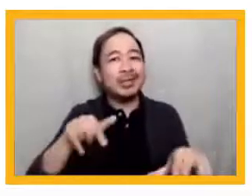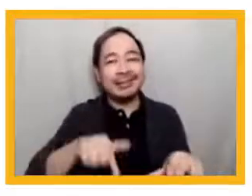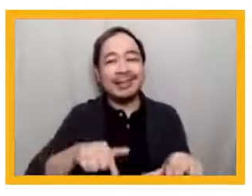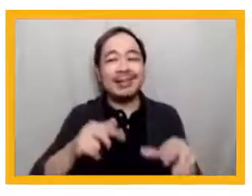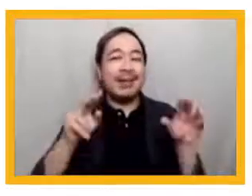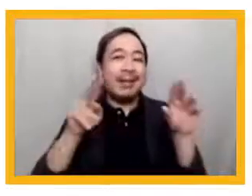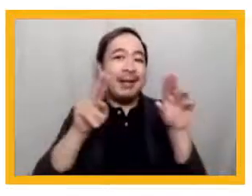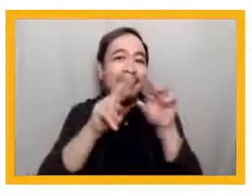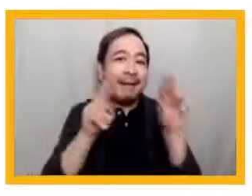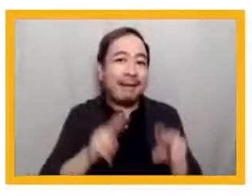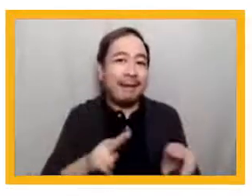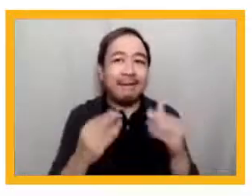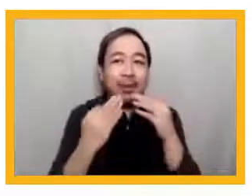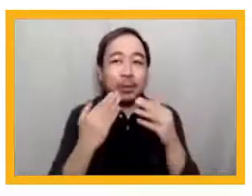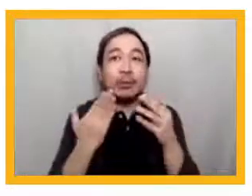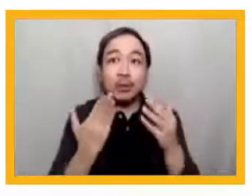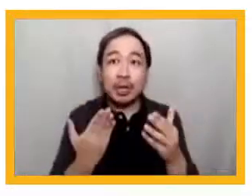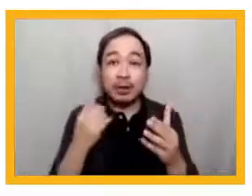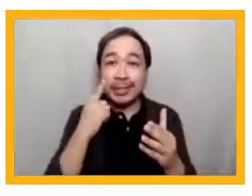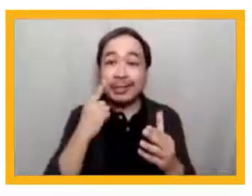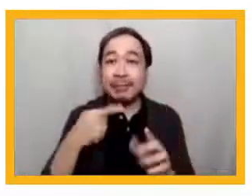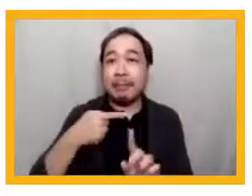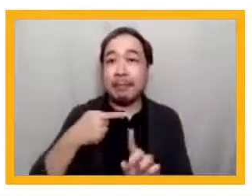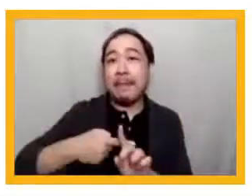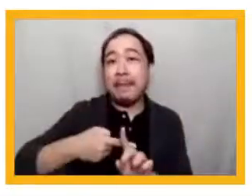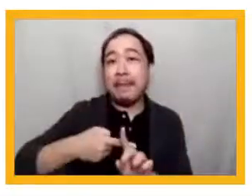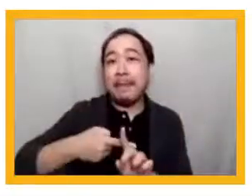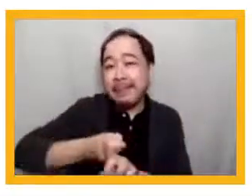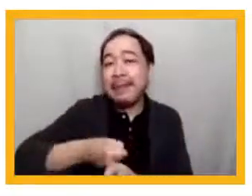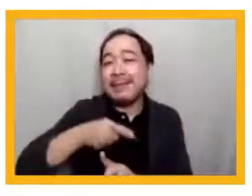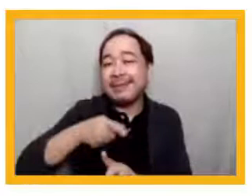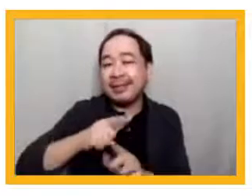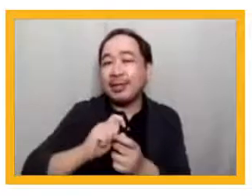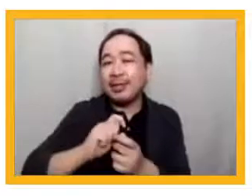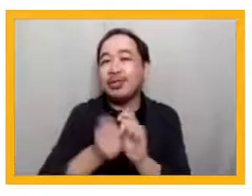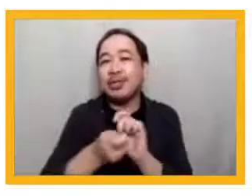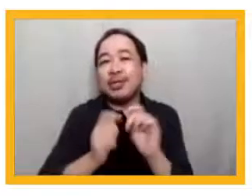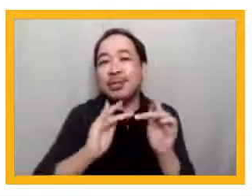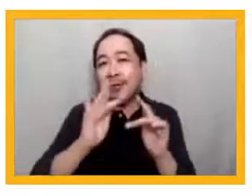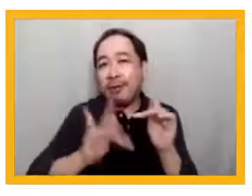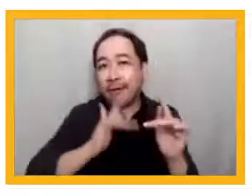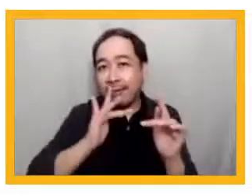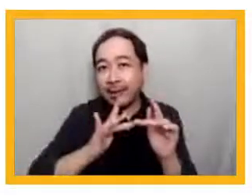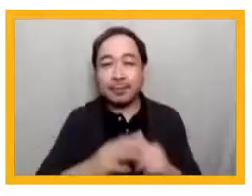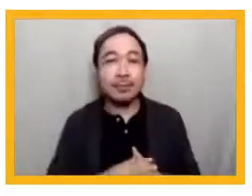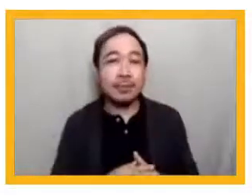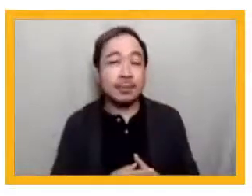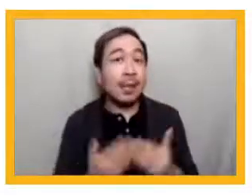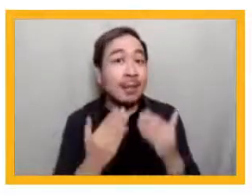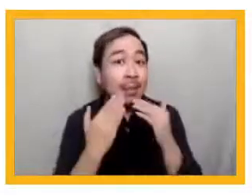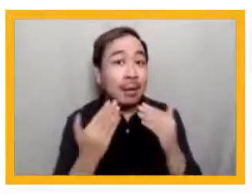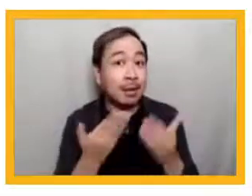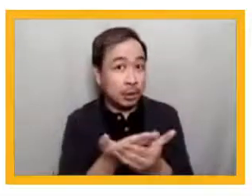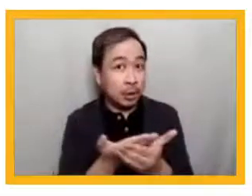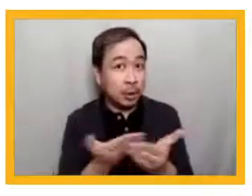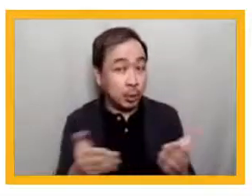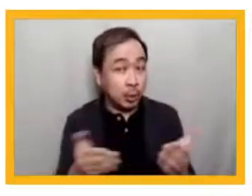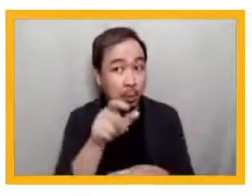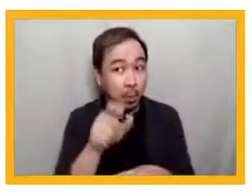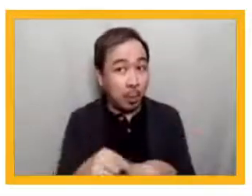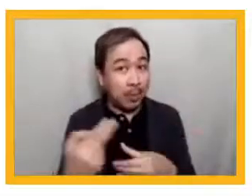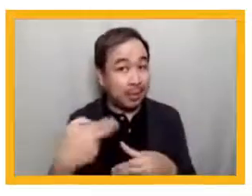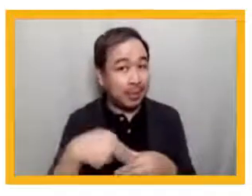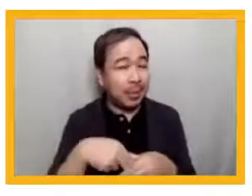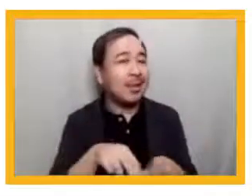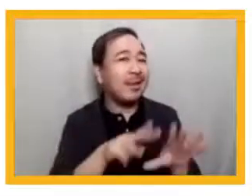move into an online and digital world. I want to thank particularly the participants, about 80 percent of those